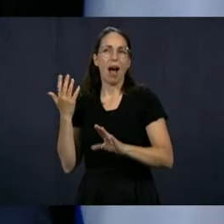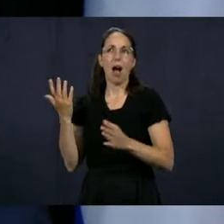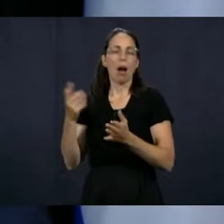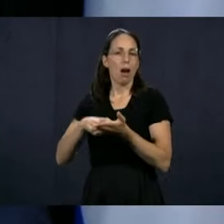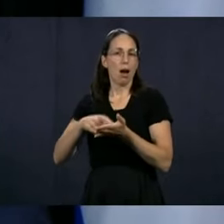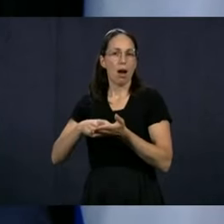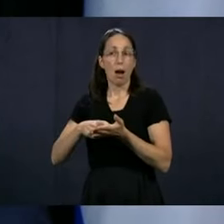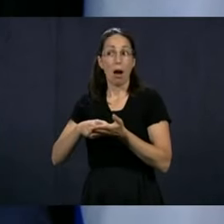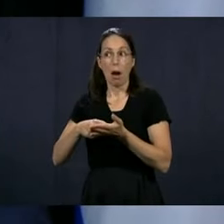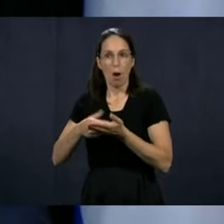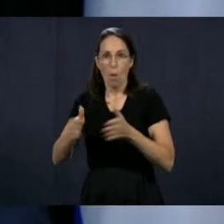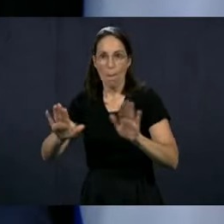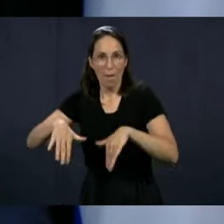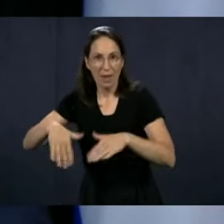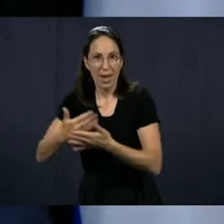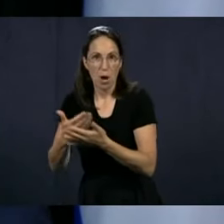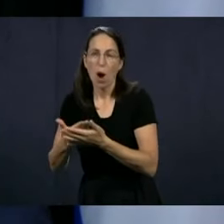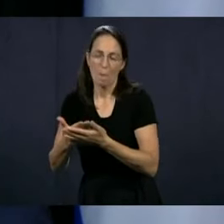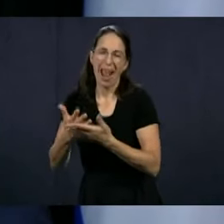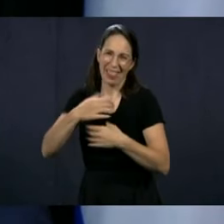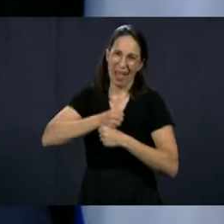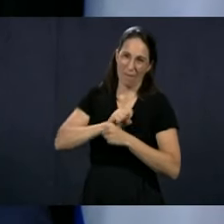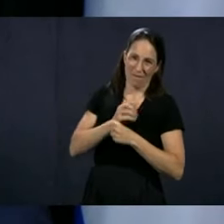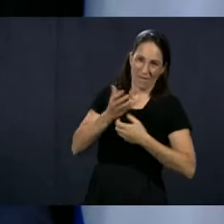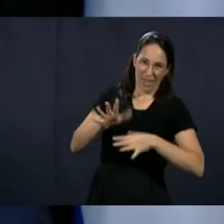the opening period.